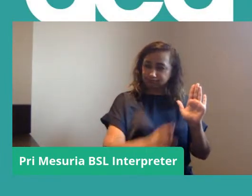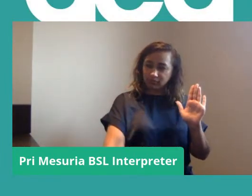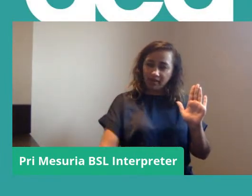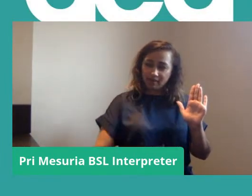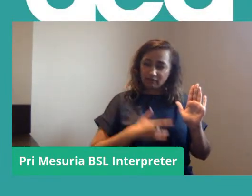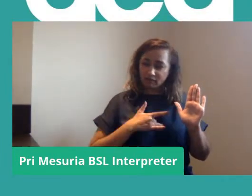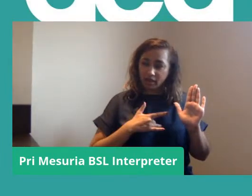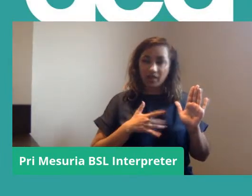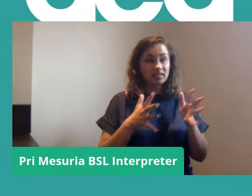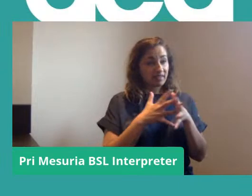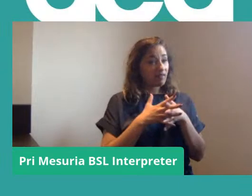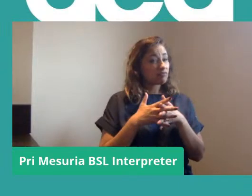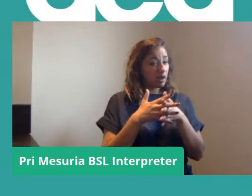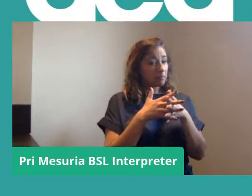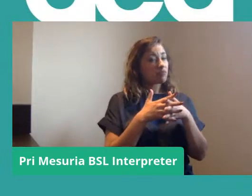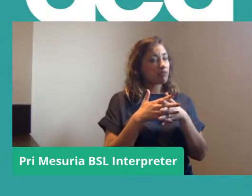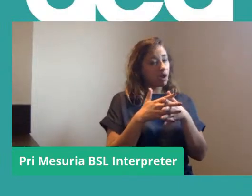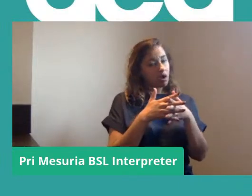an American